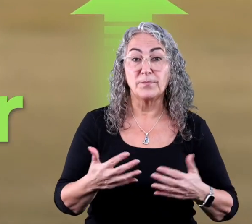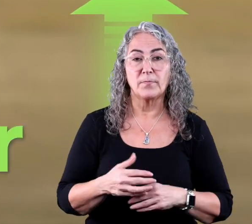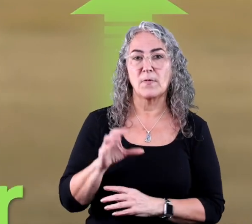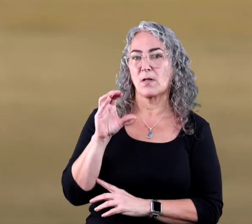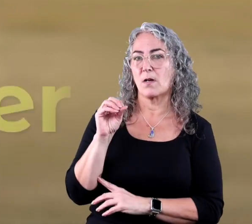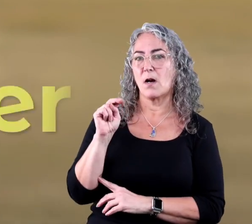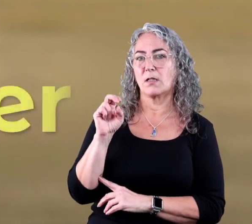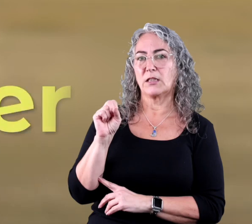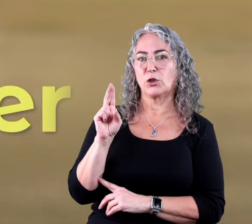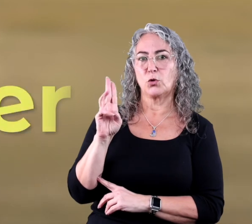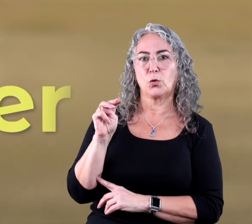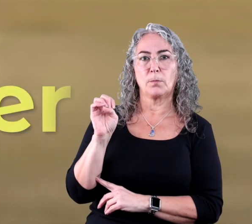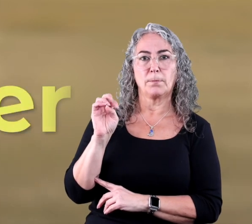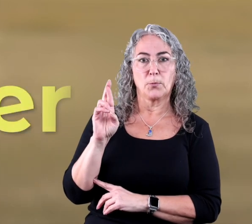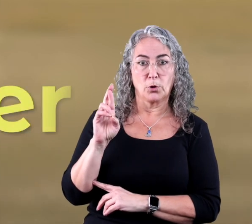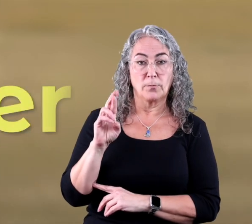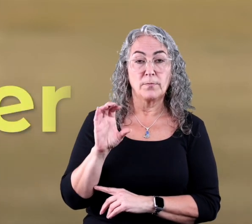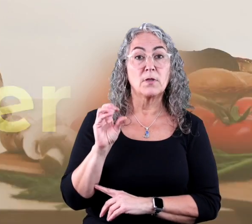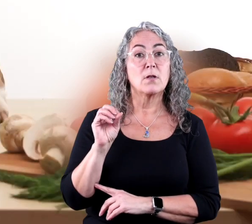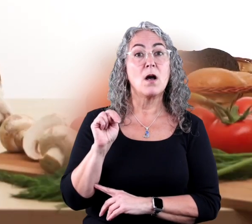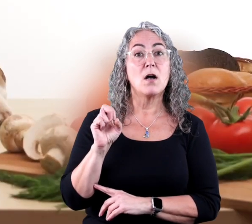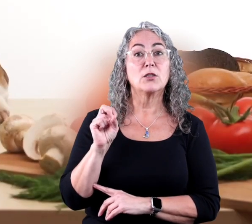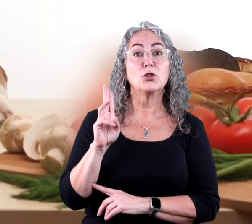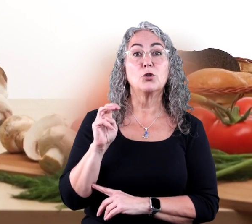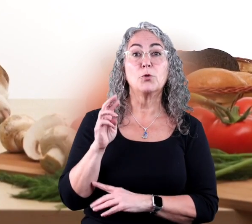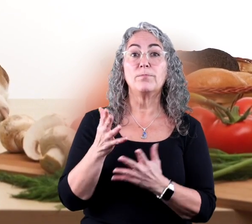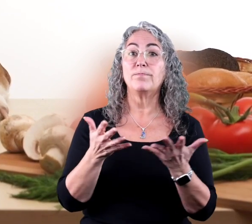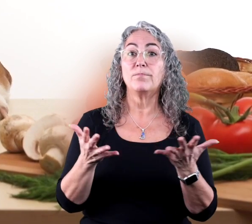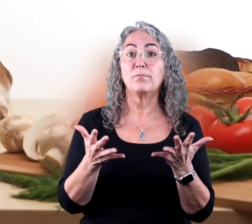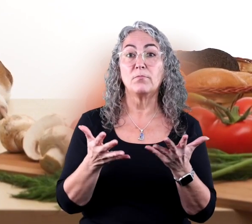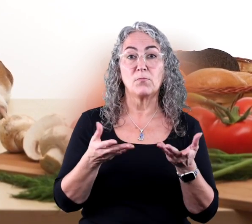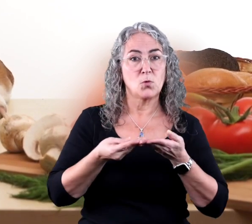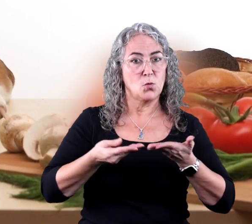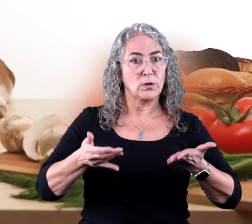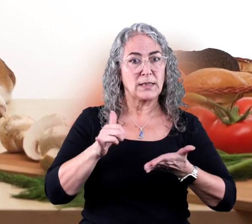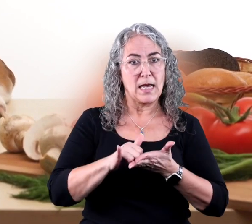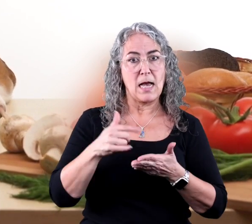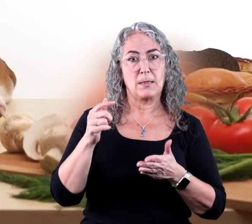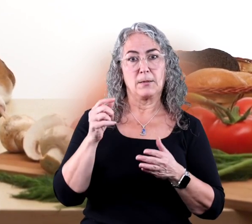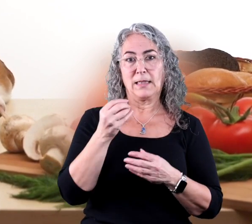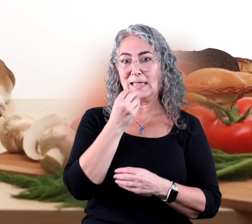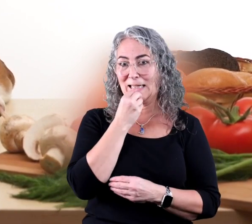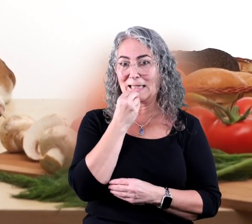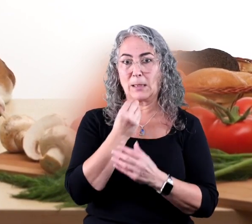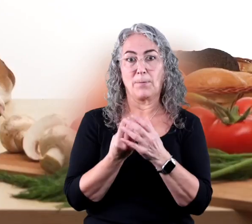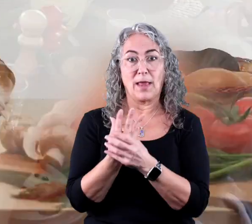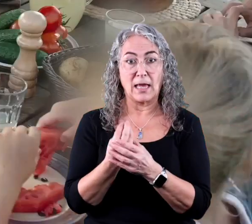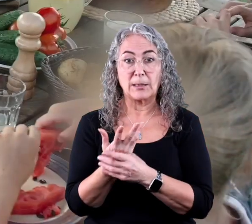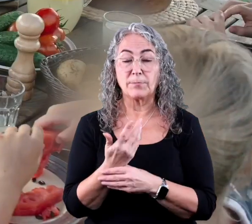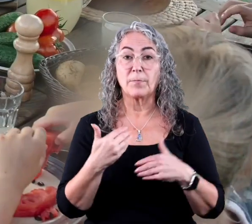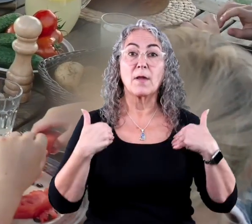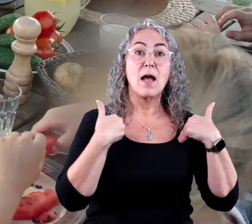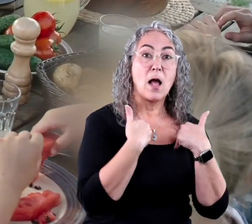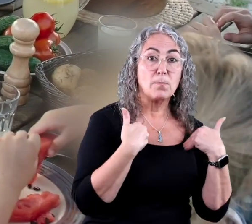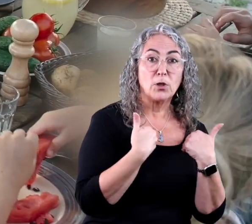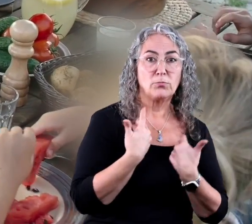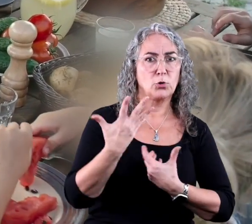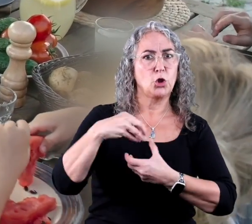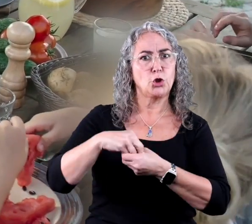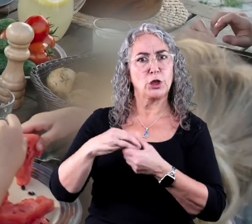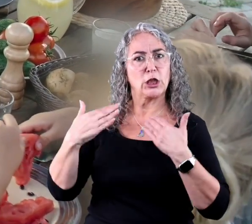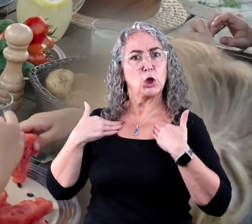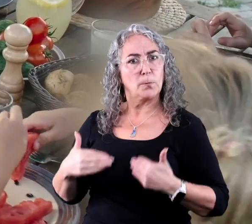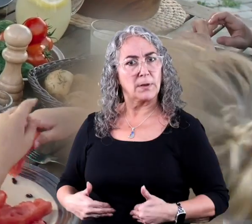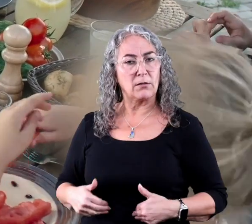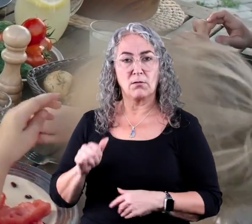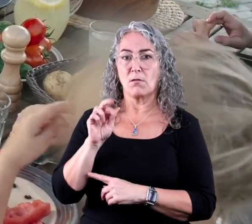food chain, which is the consumer. The consumer is the organism that eats the plant. All animals, including